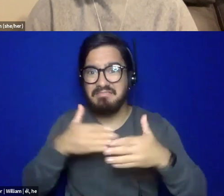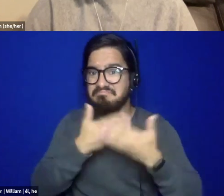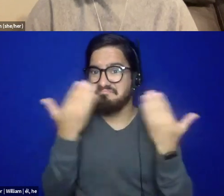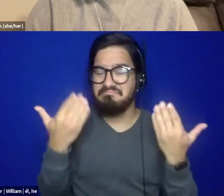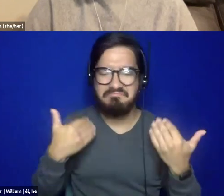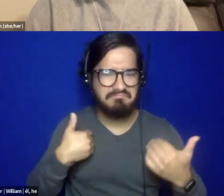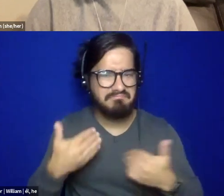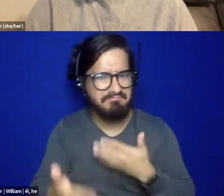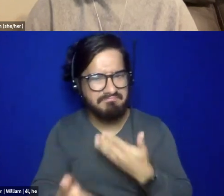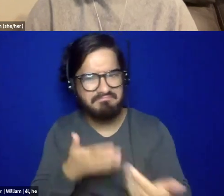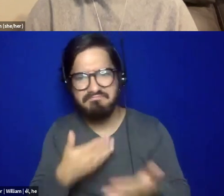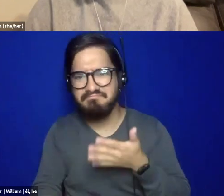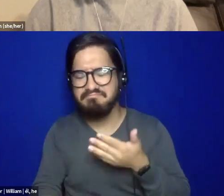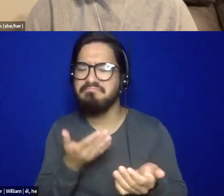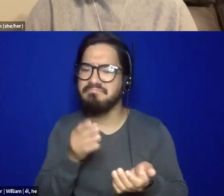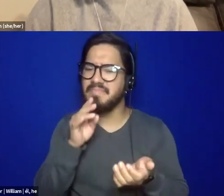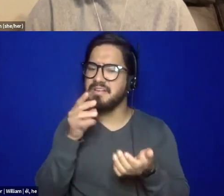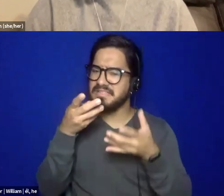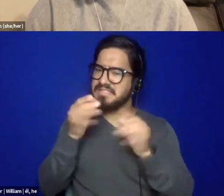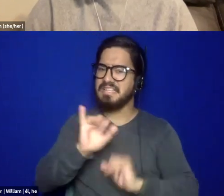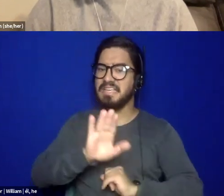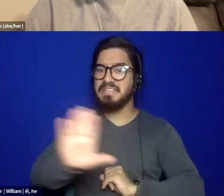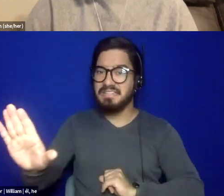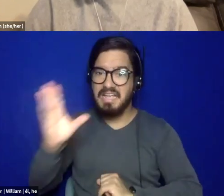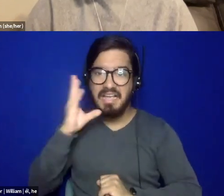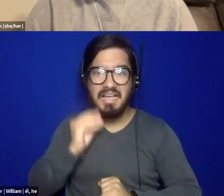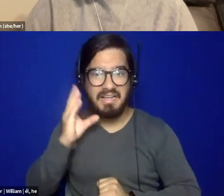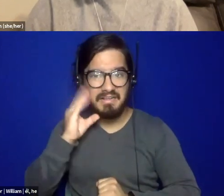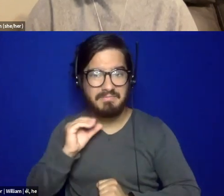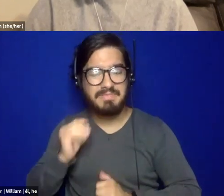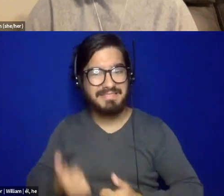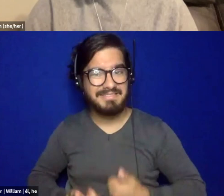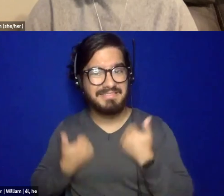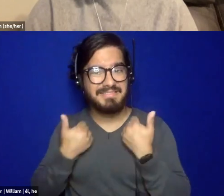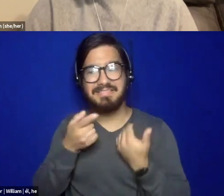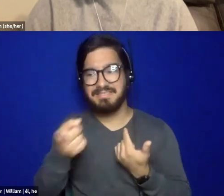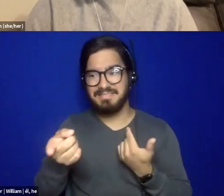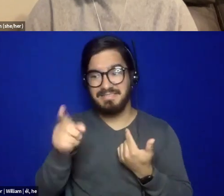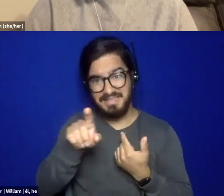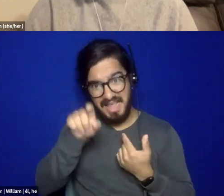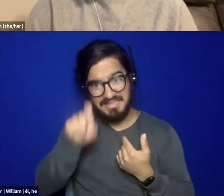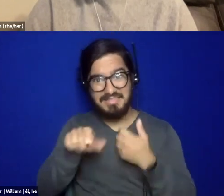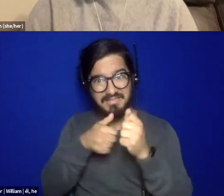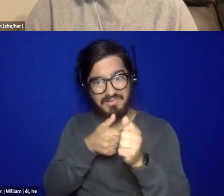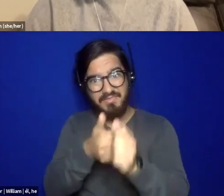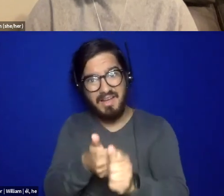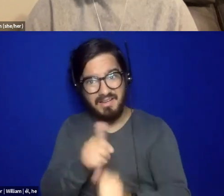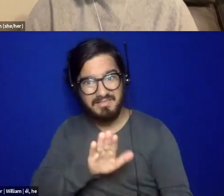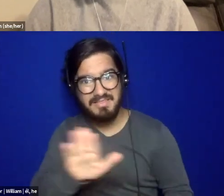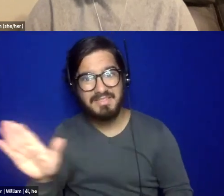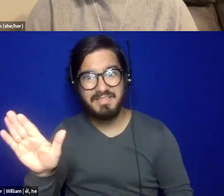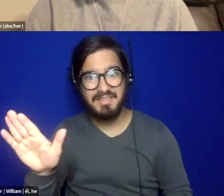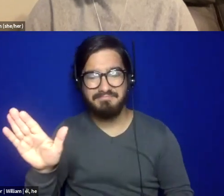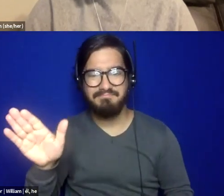any kind. Those are folks with the lived experiences, as someone else mentioned, those are the people that I need to follow that I need to hear from. Um,